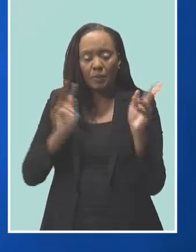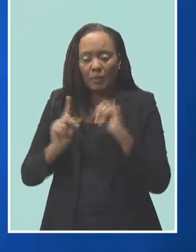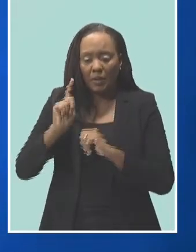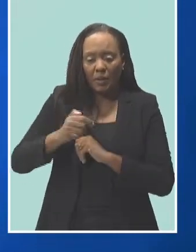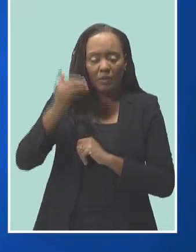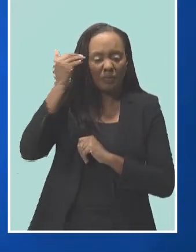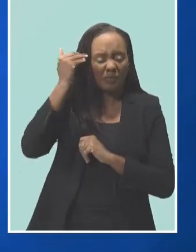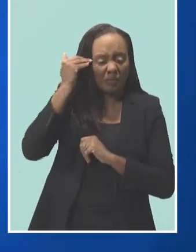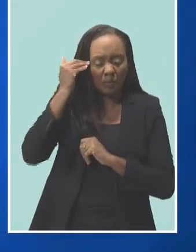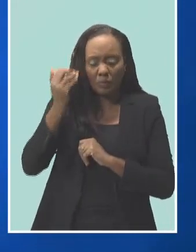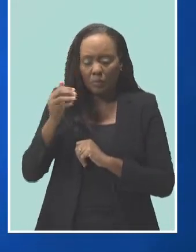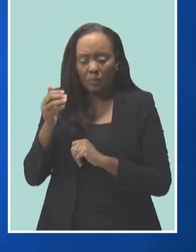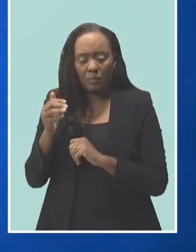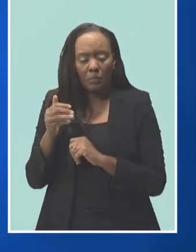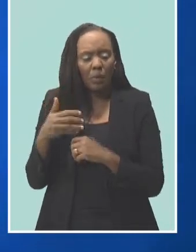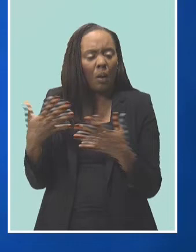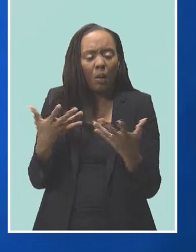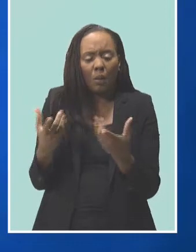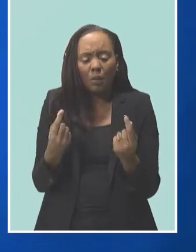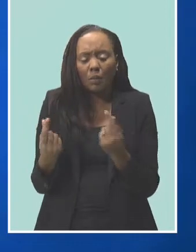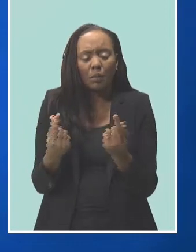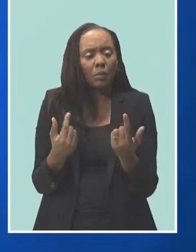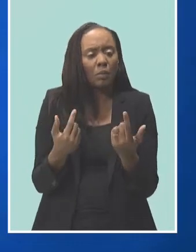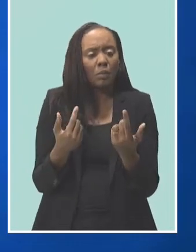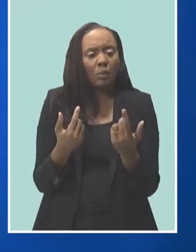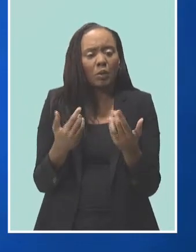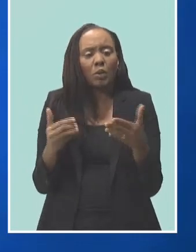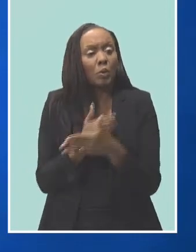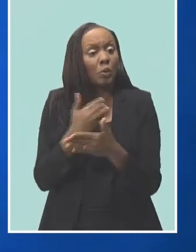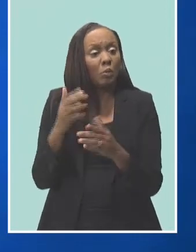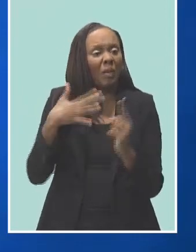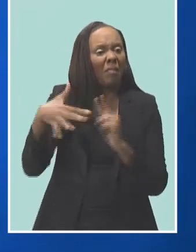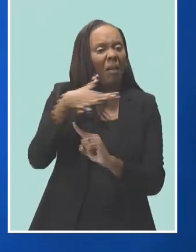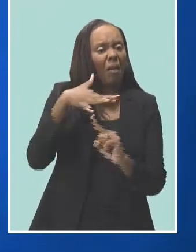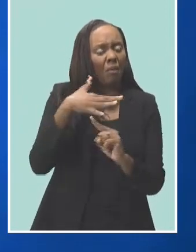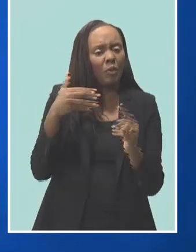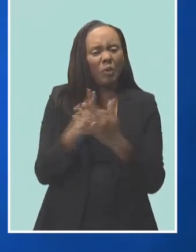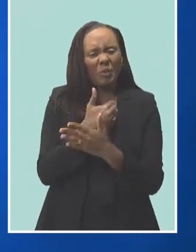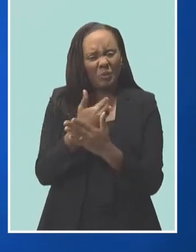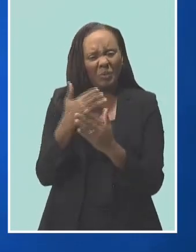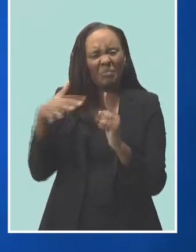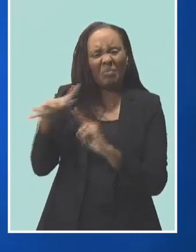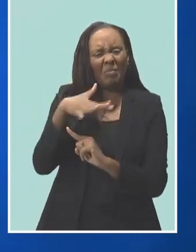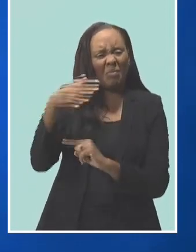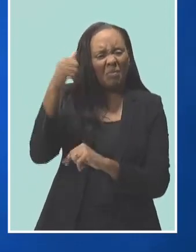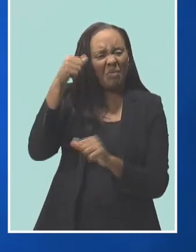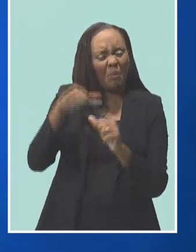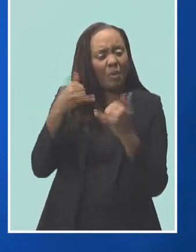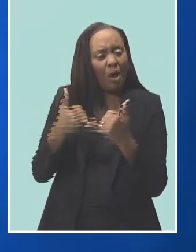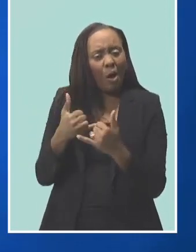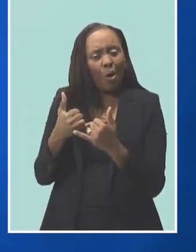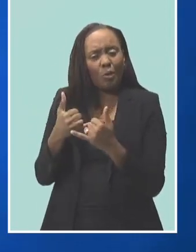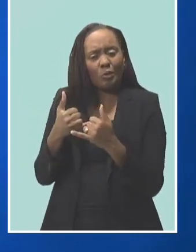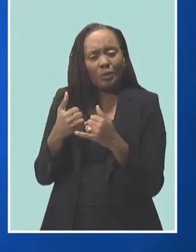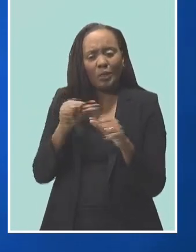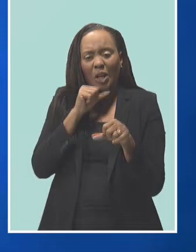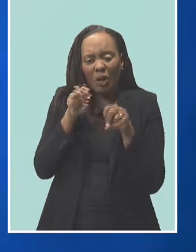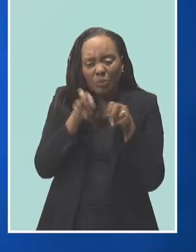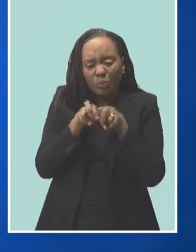employees to teach them how to operate within this environment, the physical distancing, the PPE